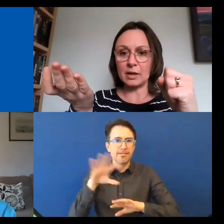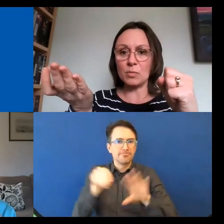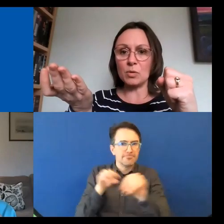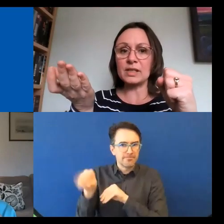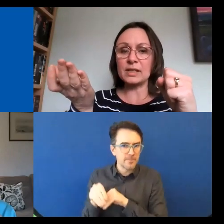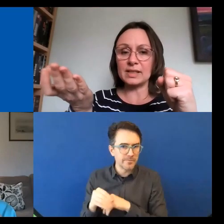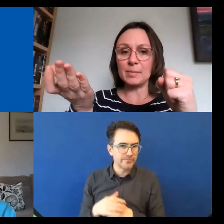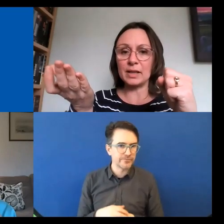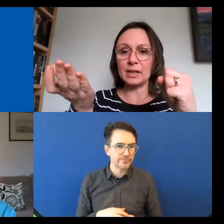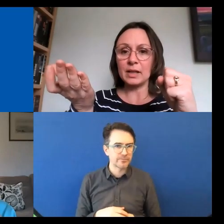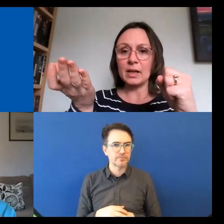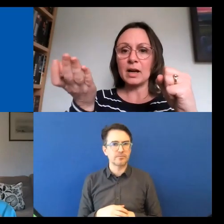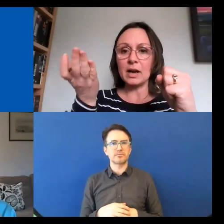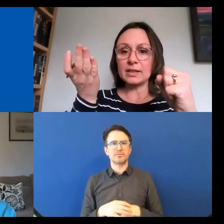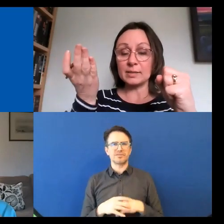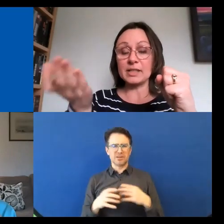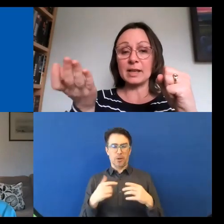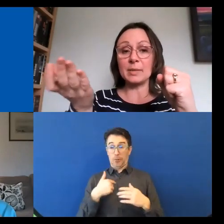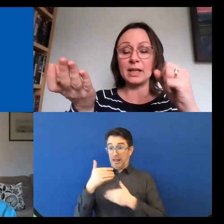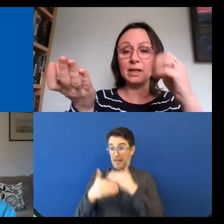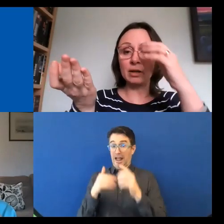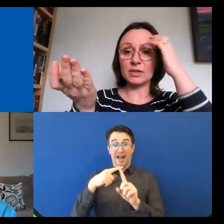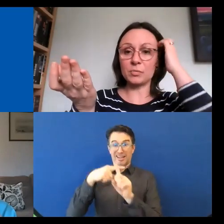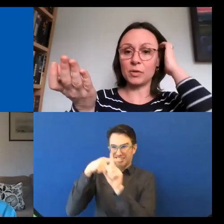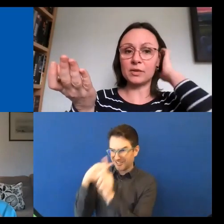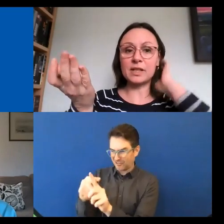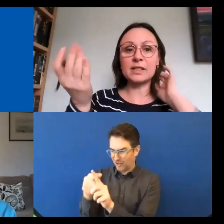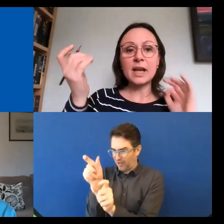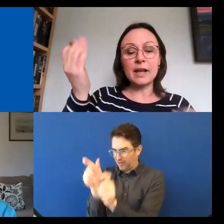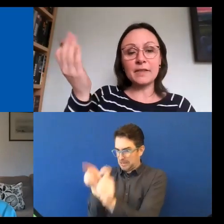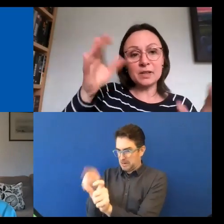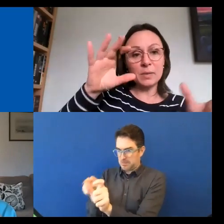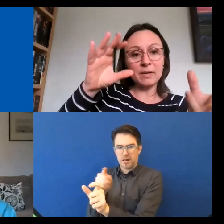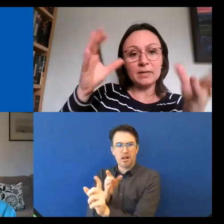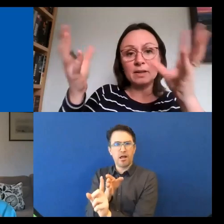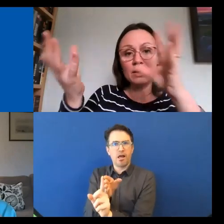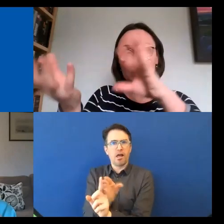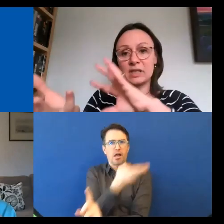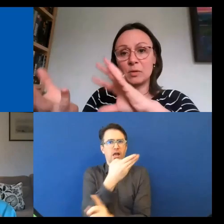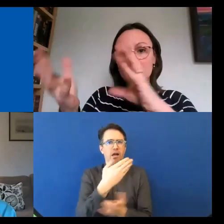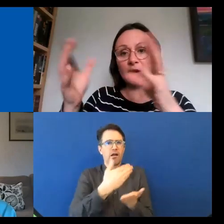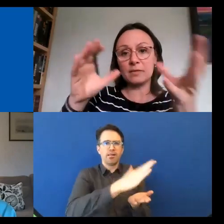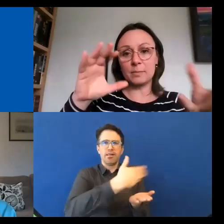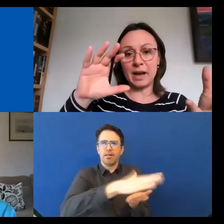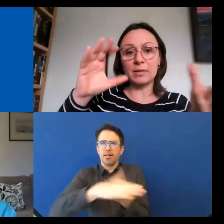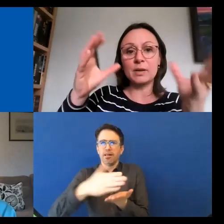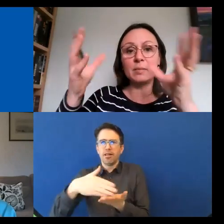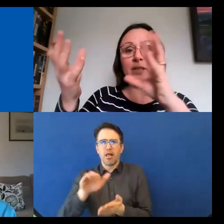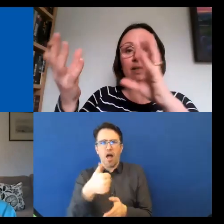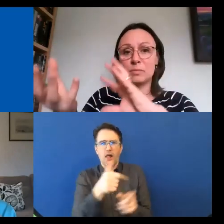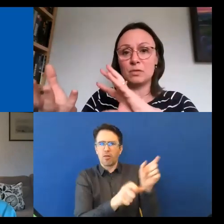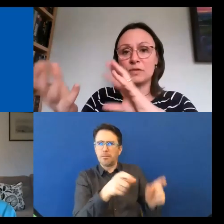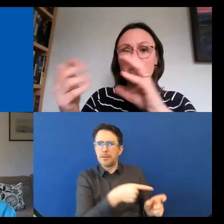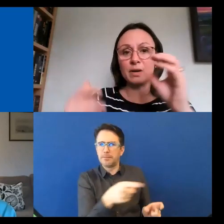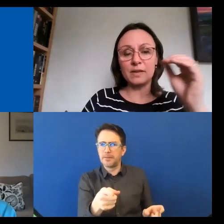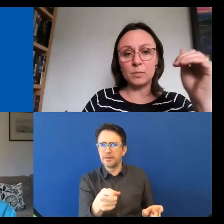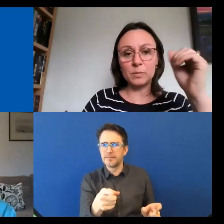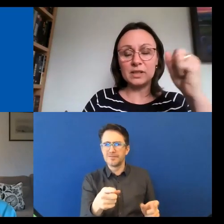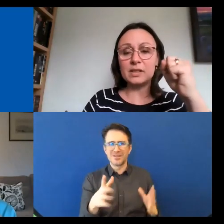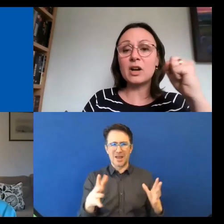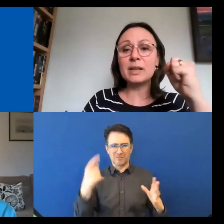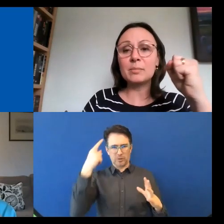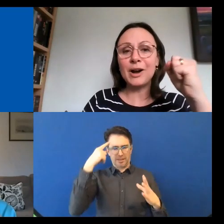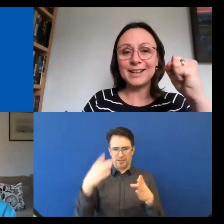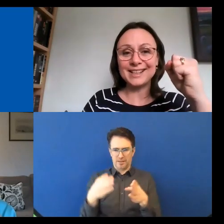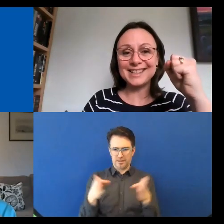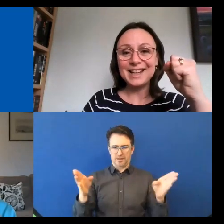that's a more systemic, systemically inclusive process. And that's where I think the autism at work paradigm needs to move to. I think